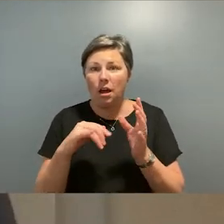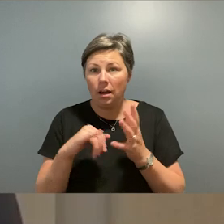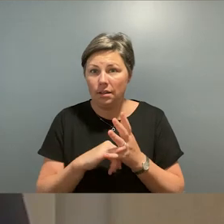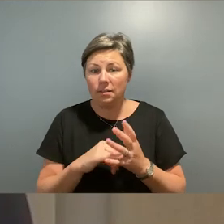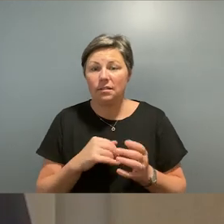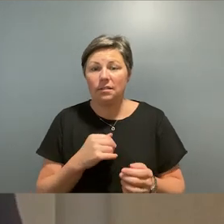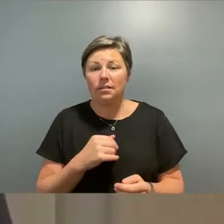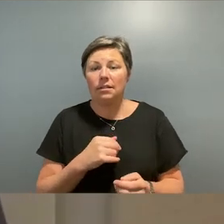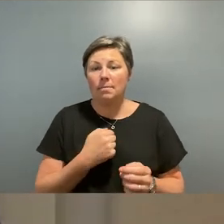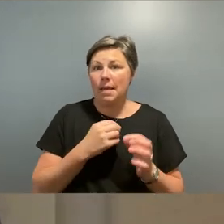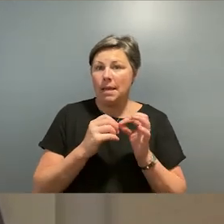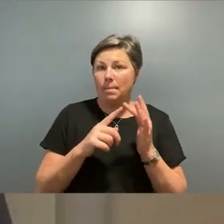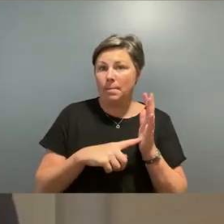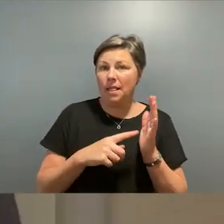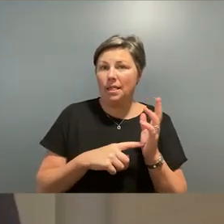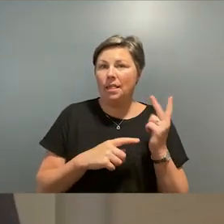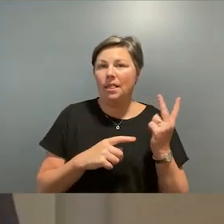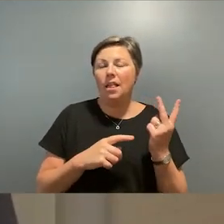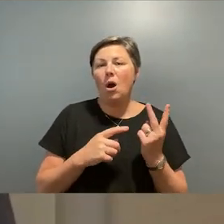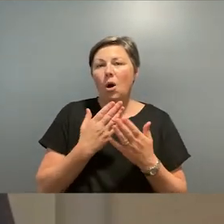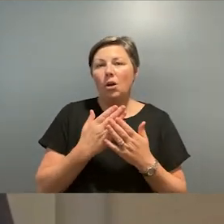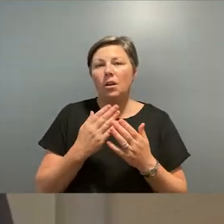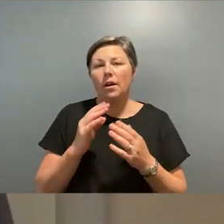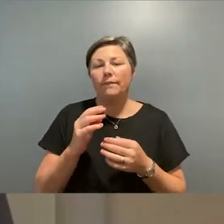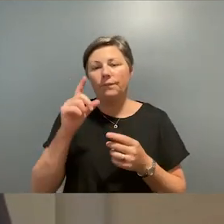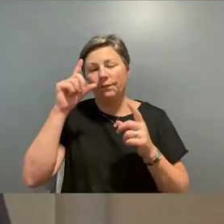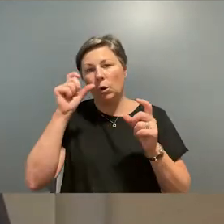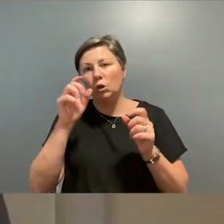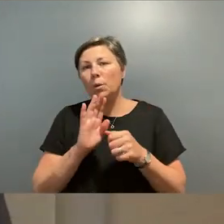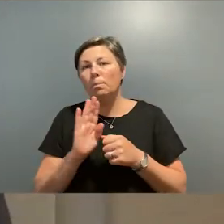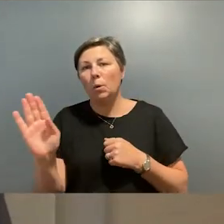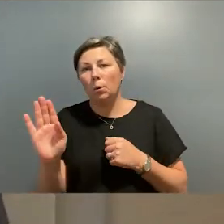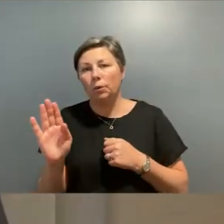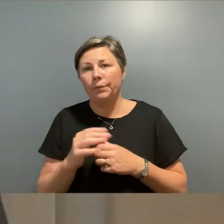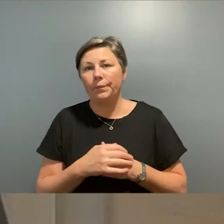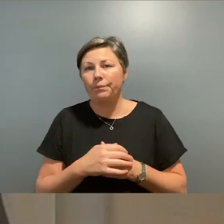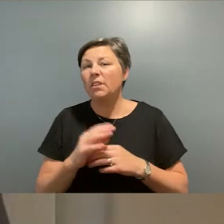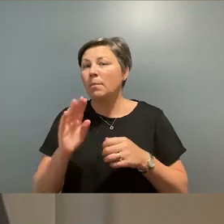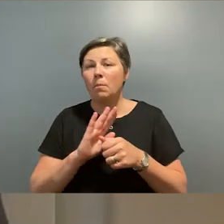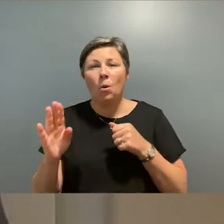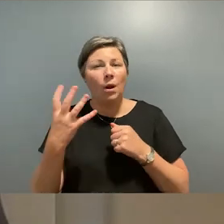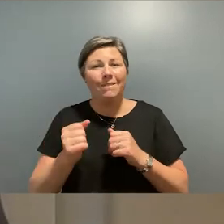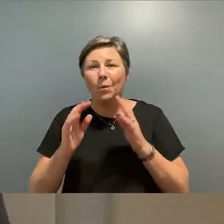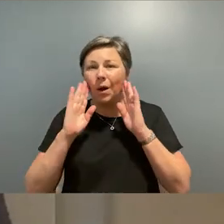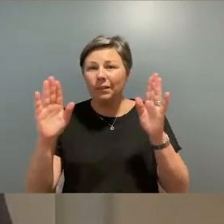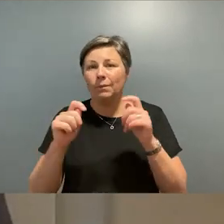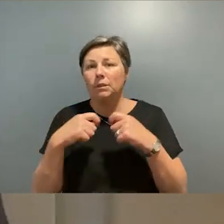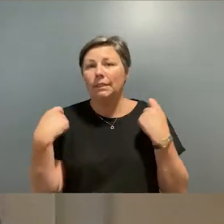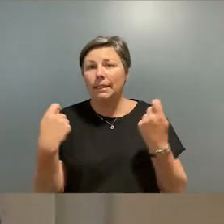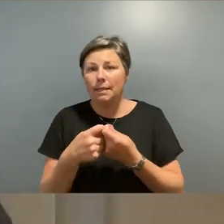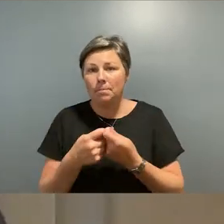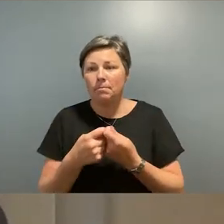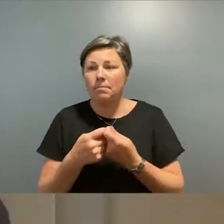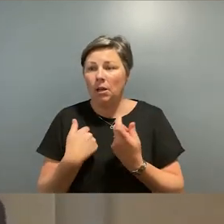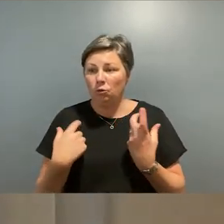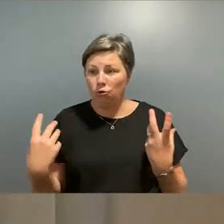naomi bill and myself are the board of photo the board is supported by the most amazing team and to